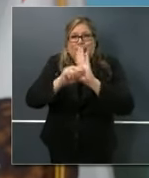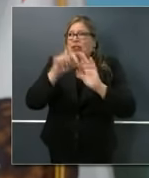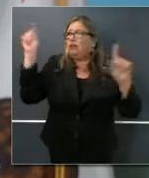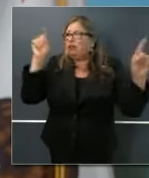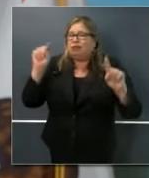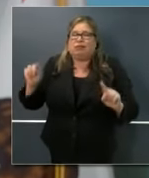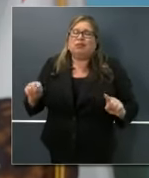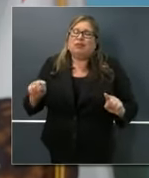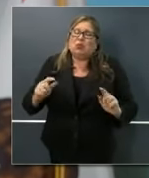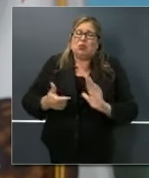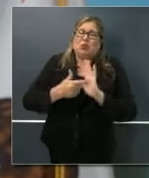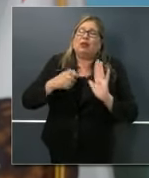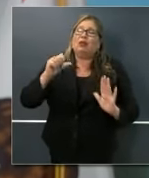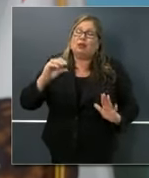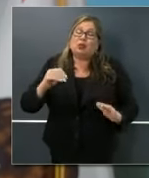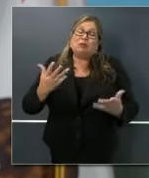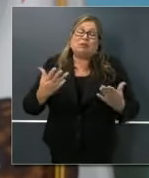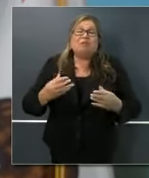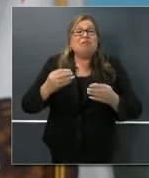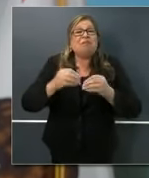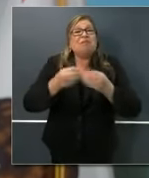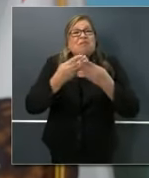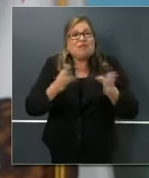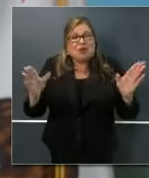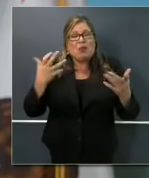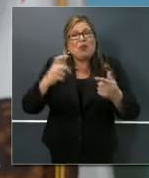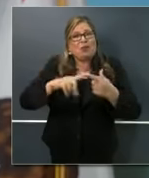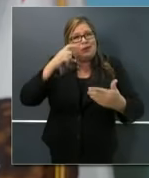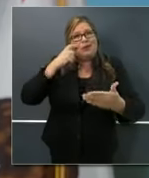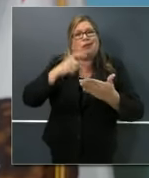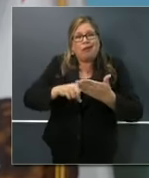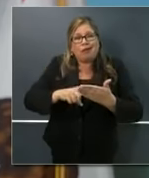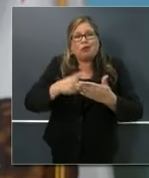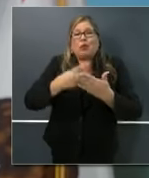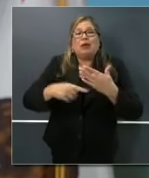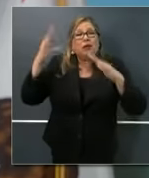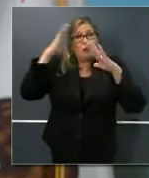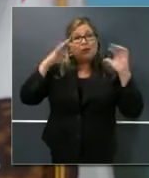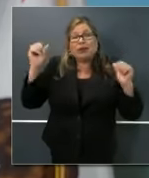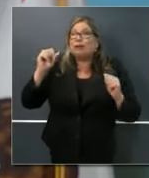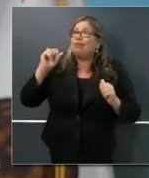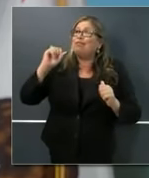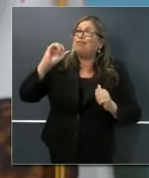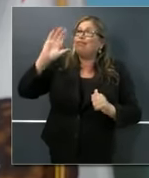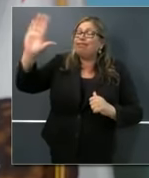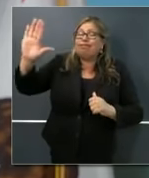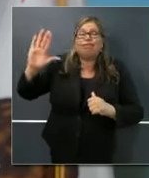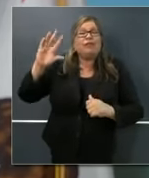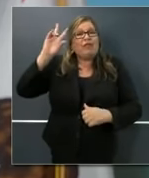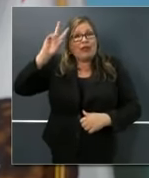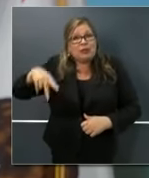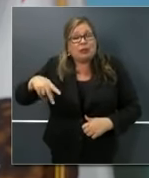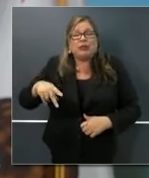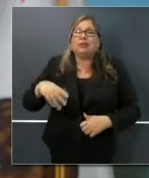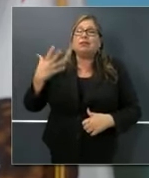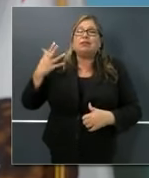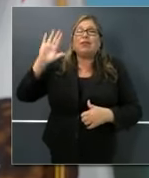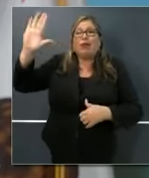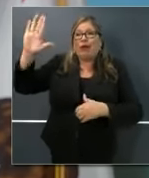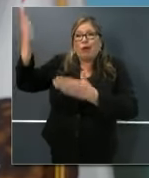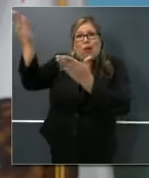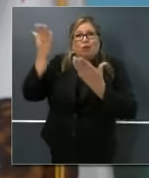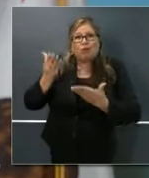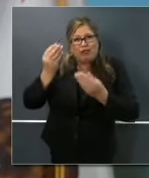required. And so, in broad strokes, I just want to acknowledge the words, the president and the vice president and their presentation. It's ongoing.